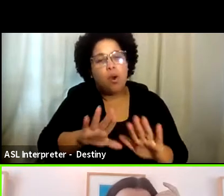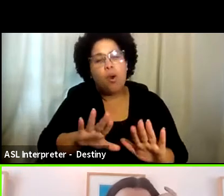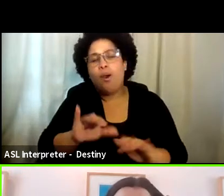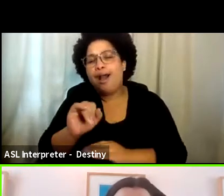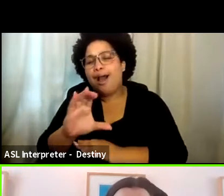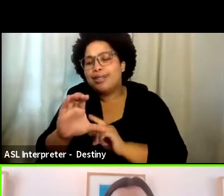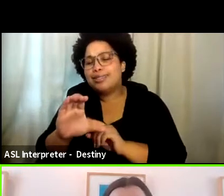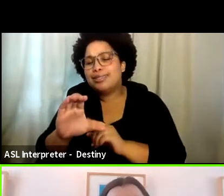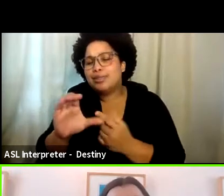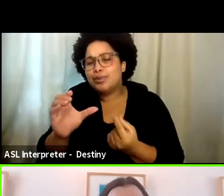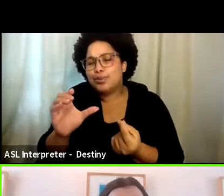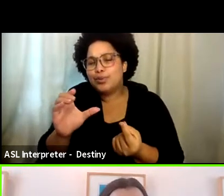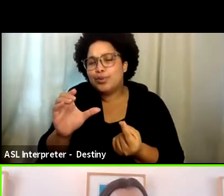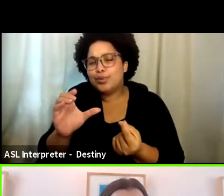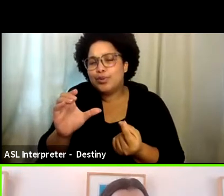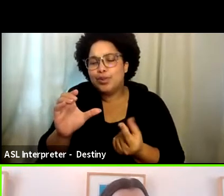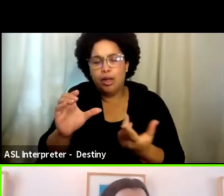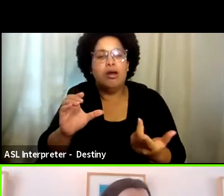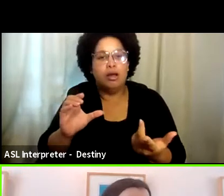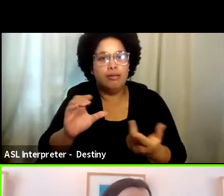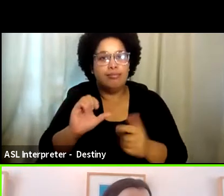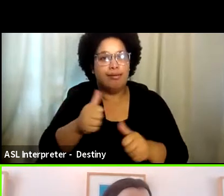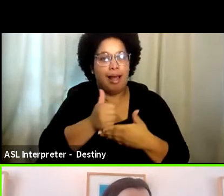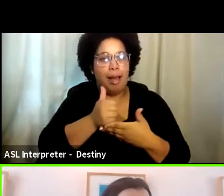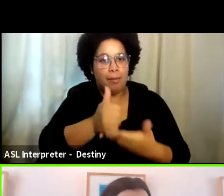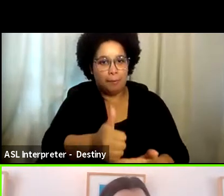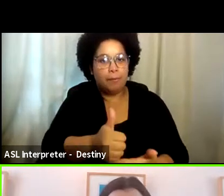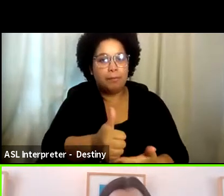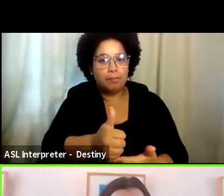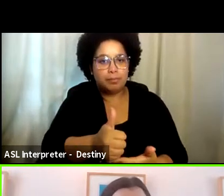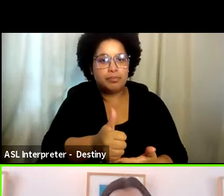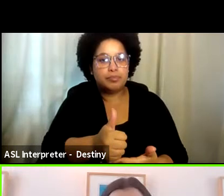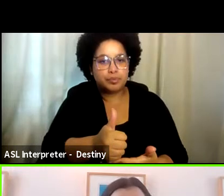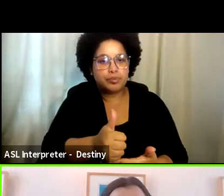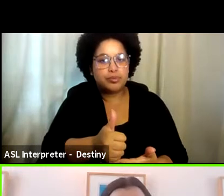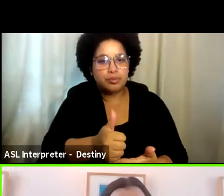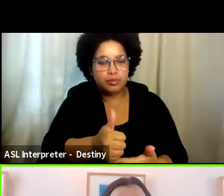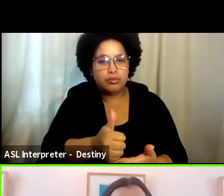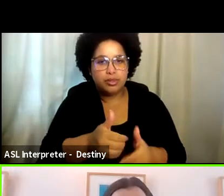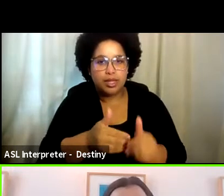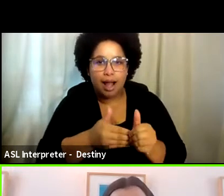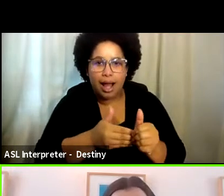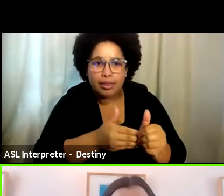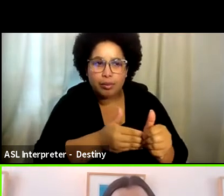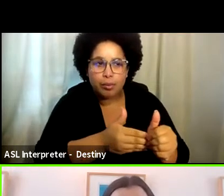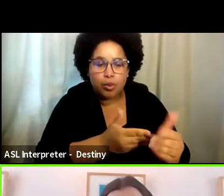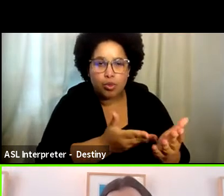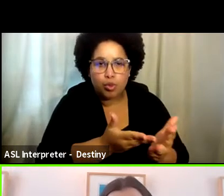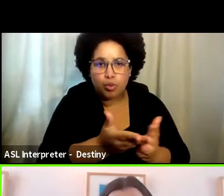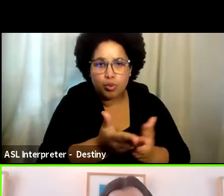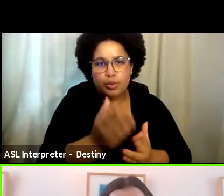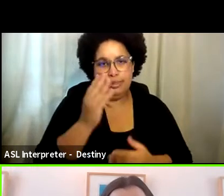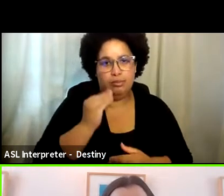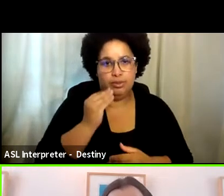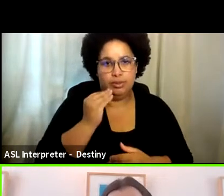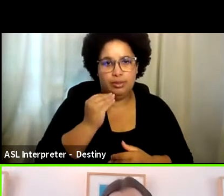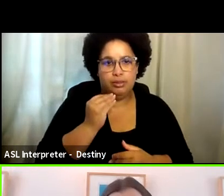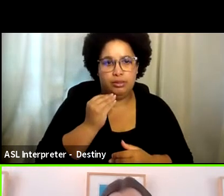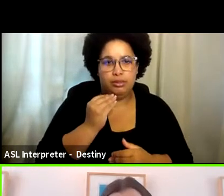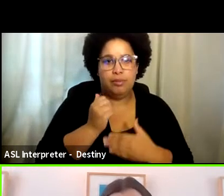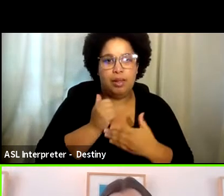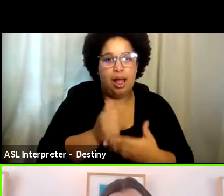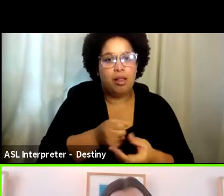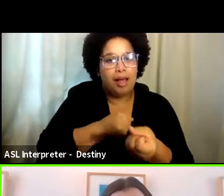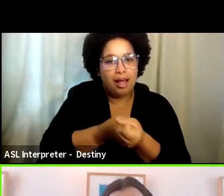coordinator is able to help shepherd someone through that experience and also help